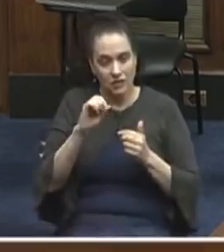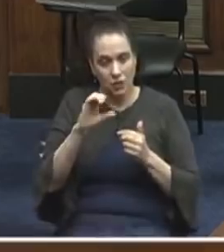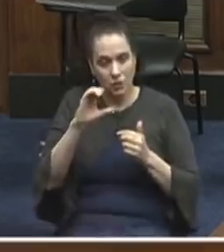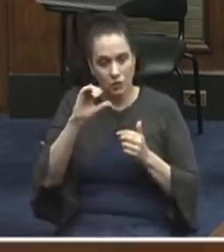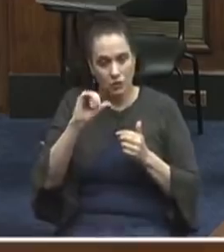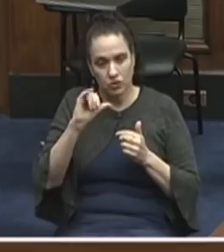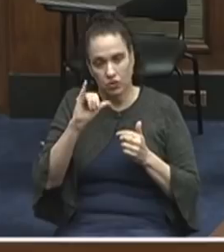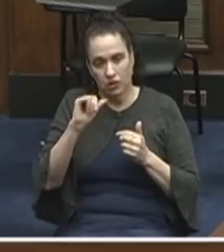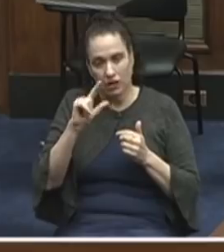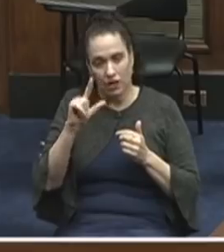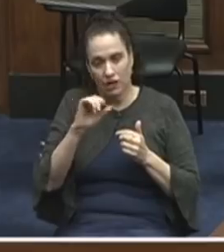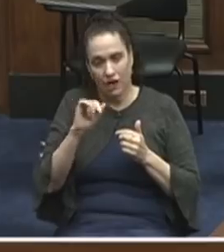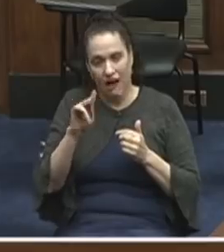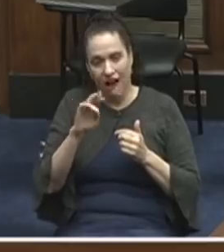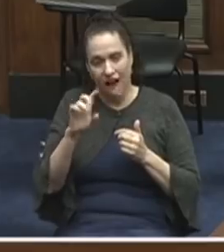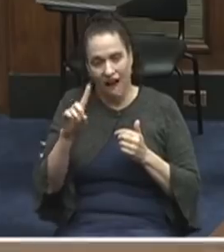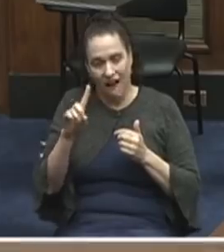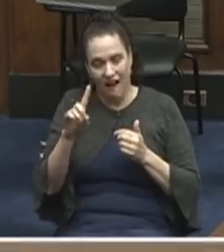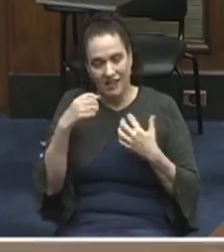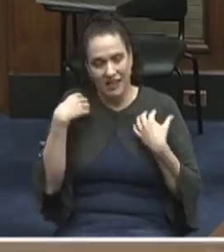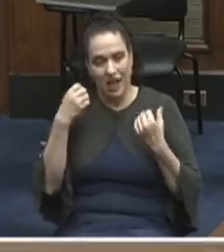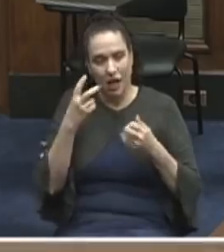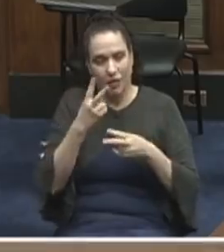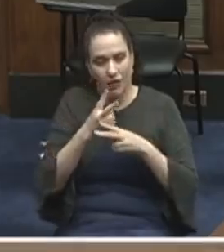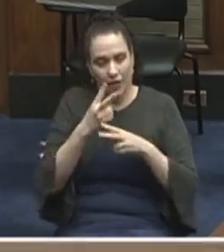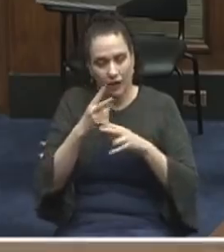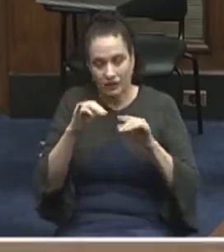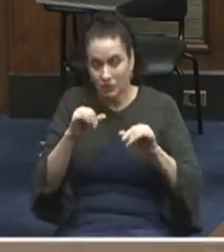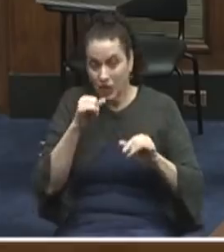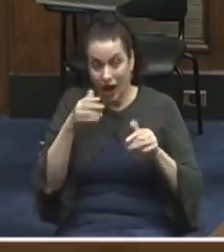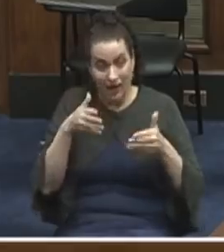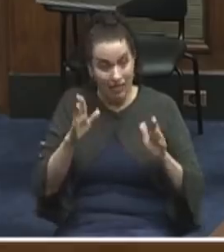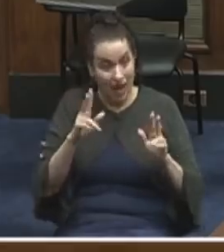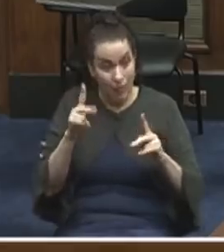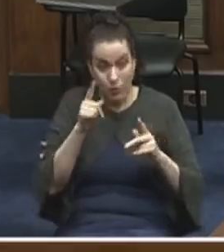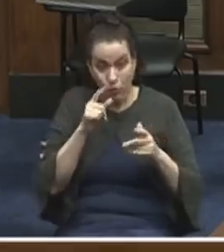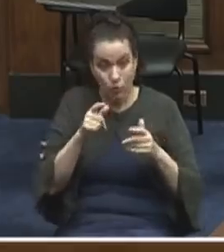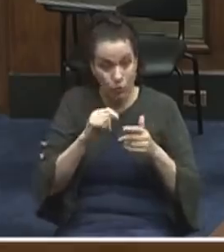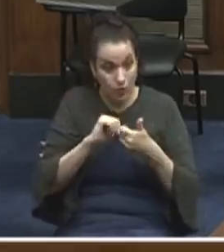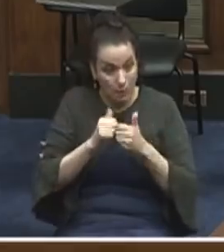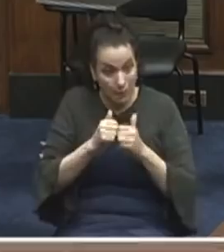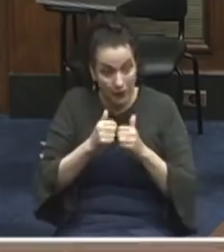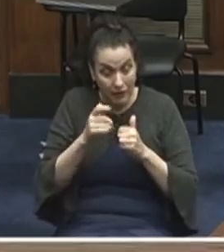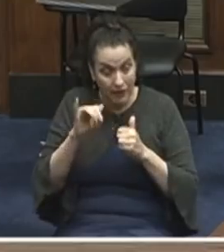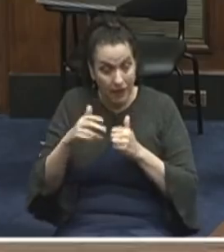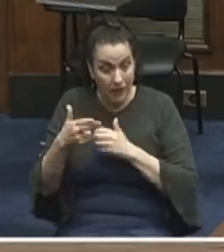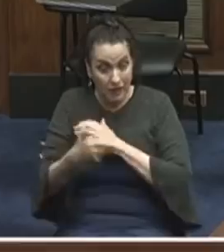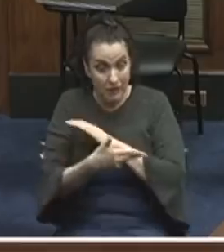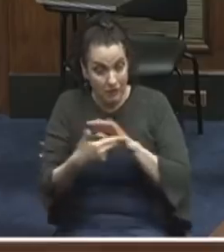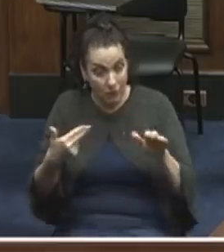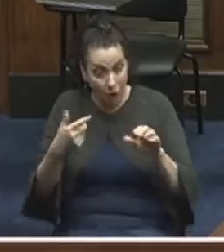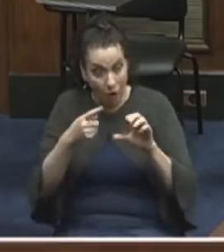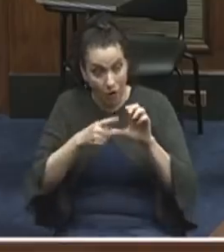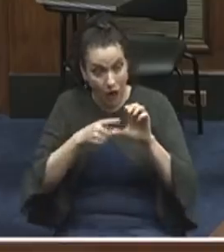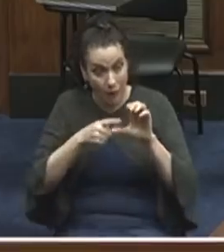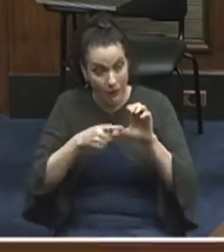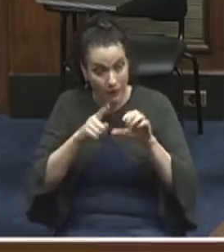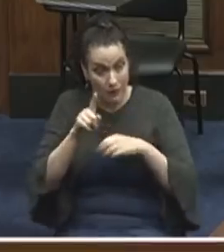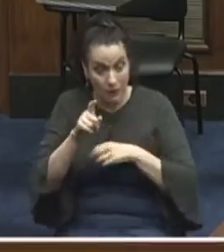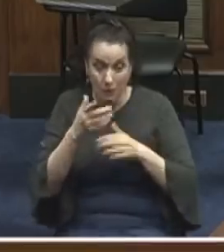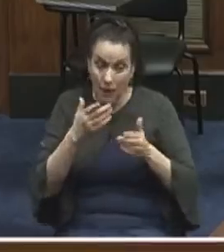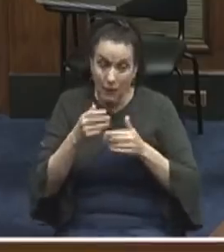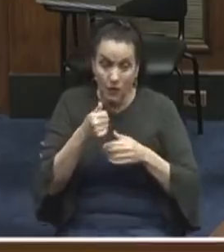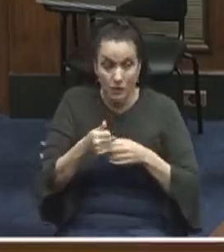doesn't allow anybody to compete against it. Everybody would. Wouldn't that be communism? You may not have been a political